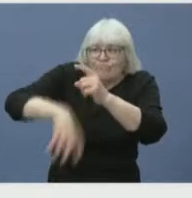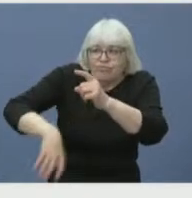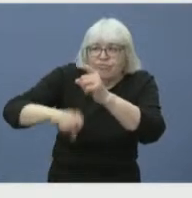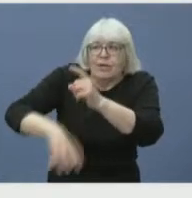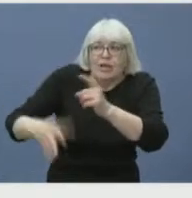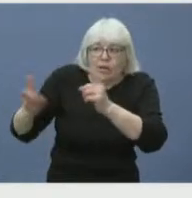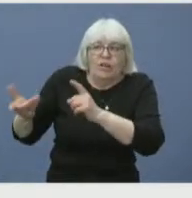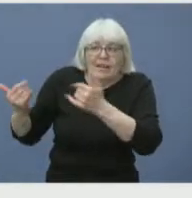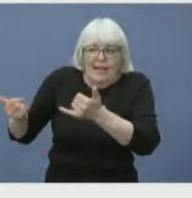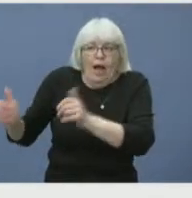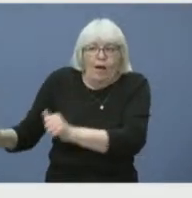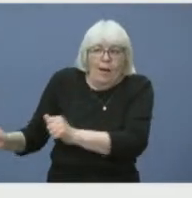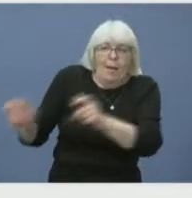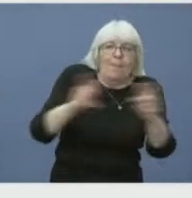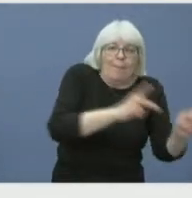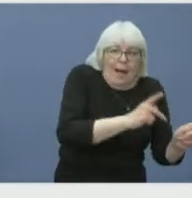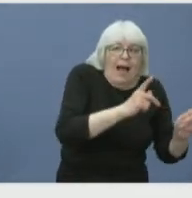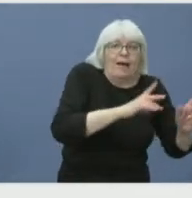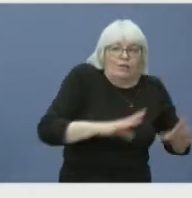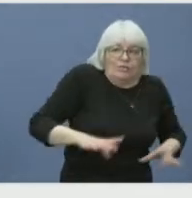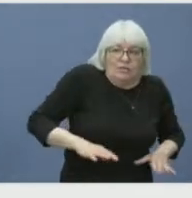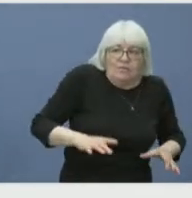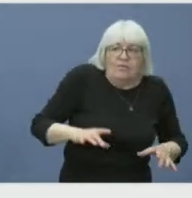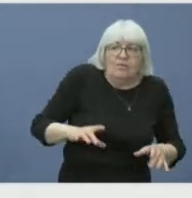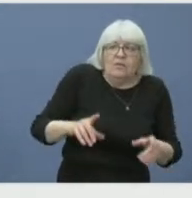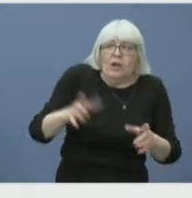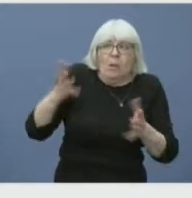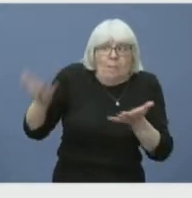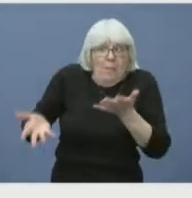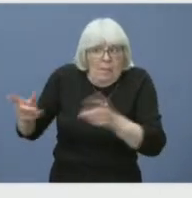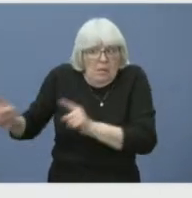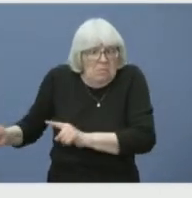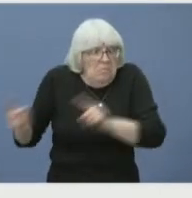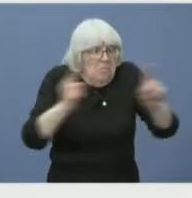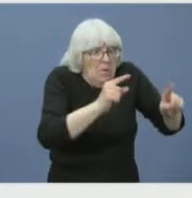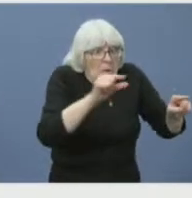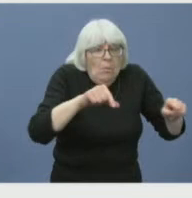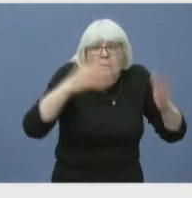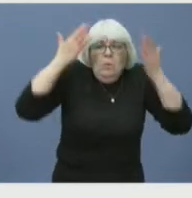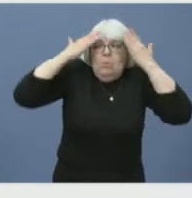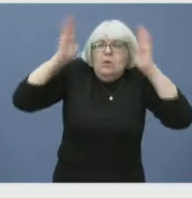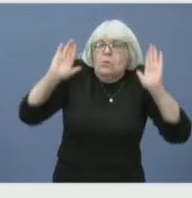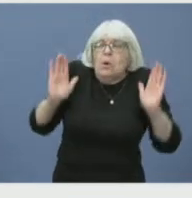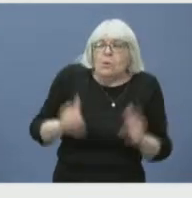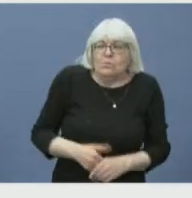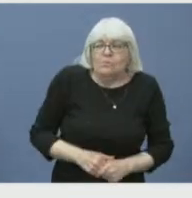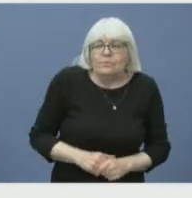then I believe they were also being offered up, but just kind of indirectly from Nova Scotia. So all aircraft.